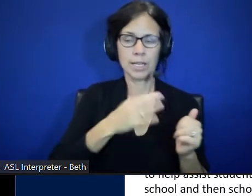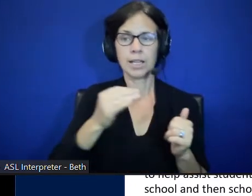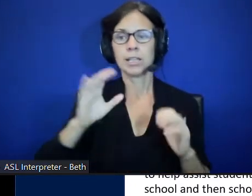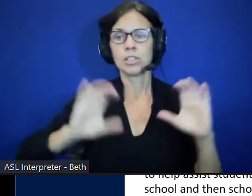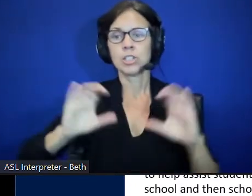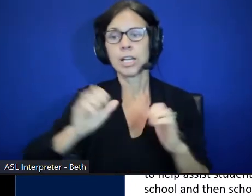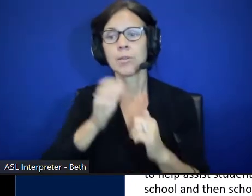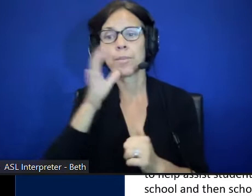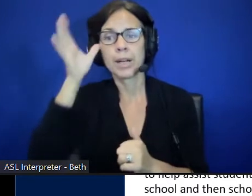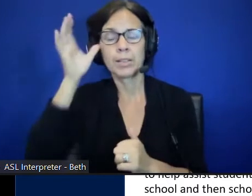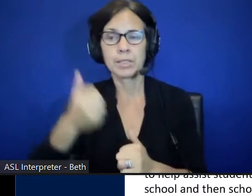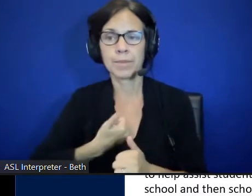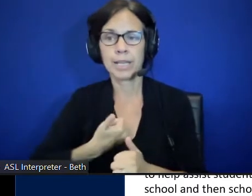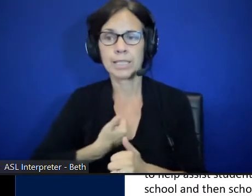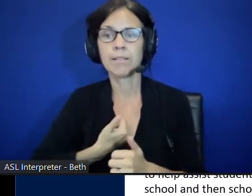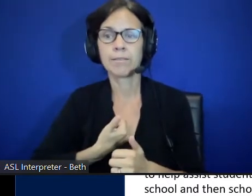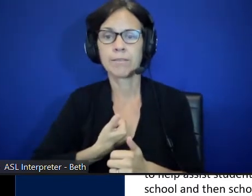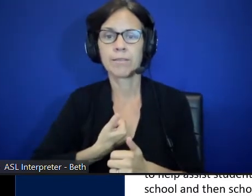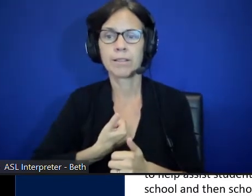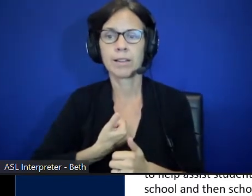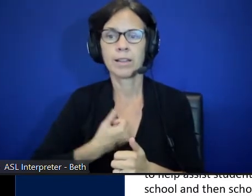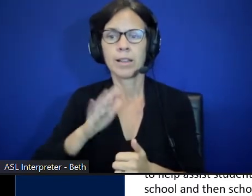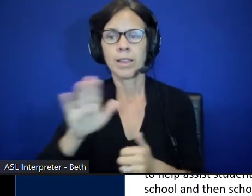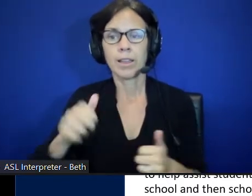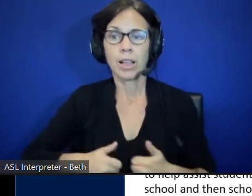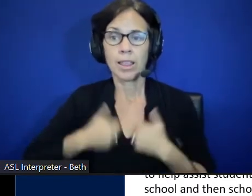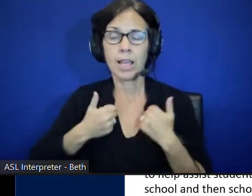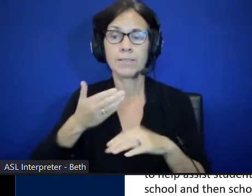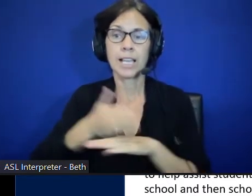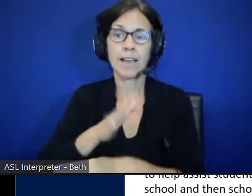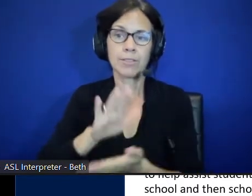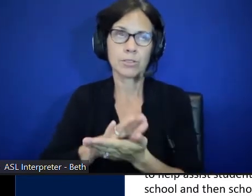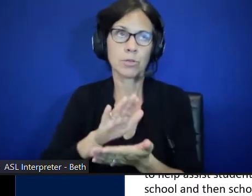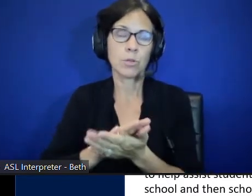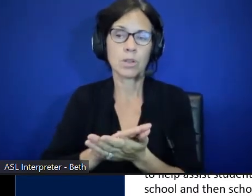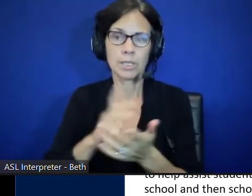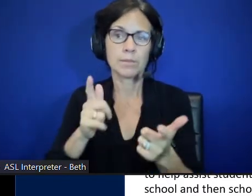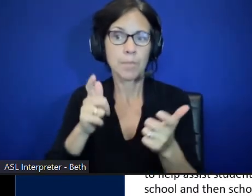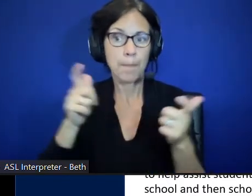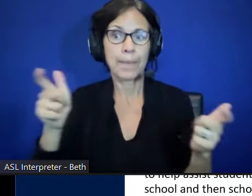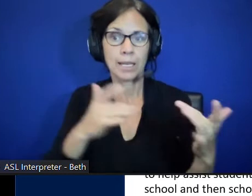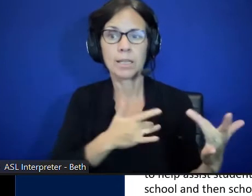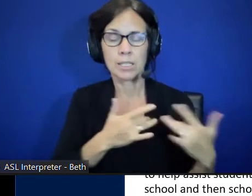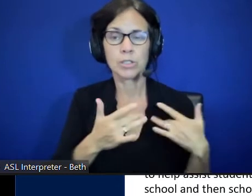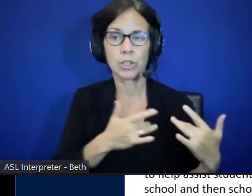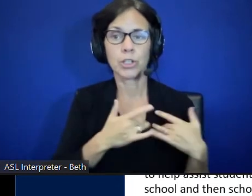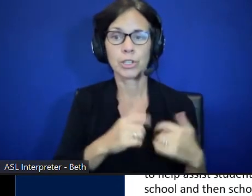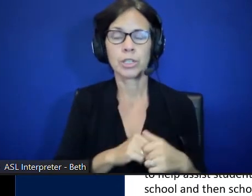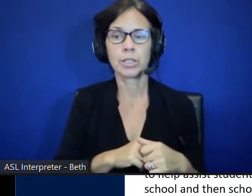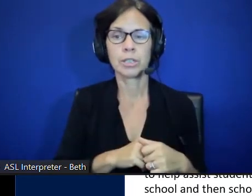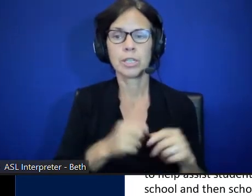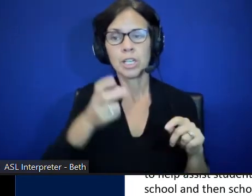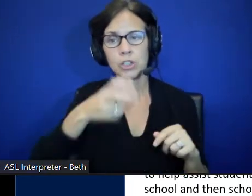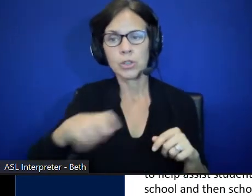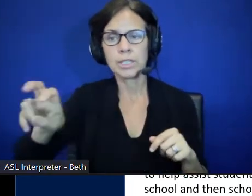myself. Their lives after school is a major concern transition plans